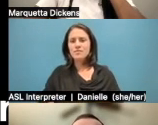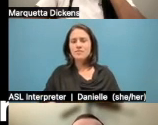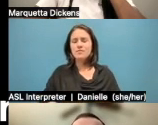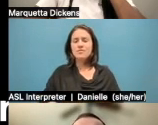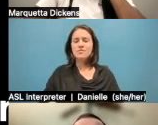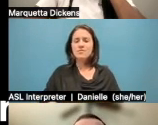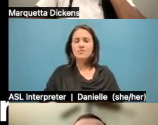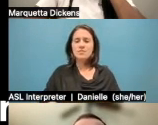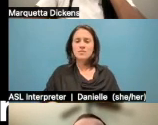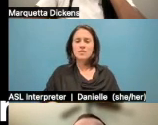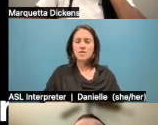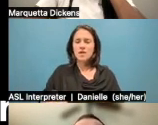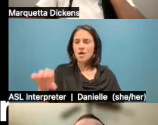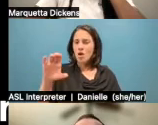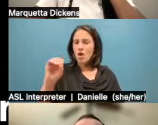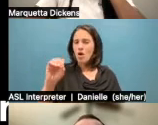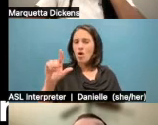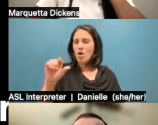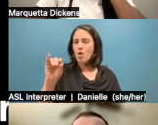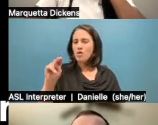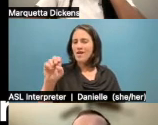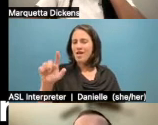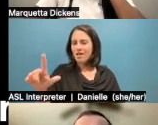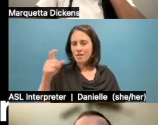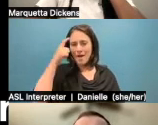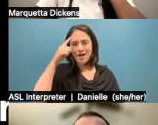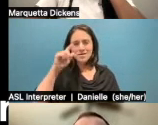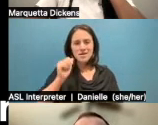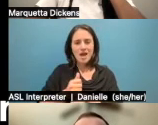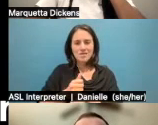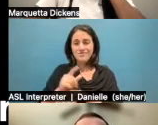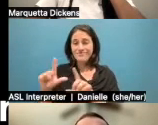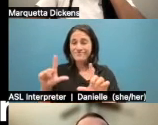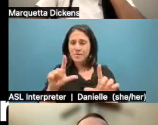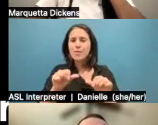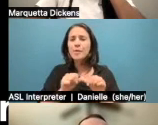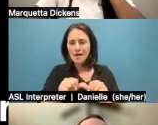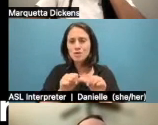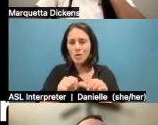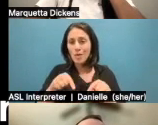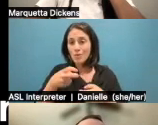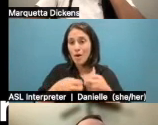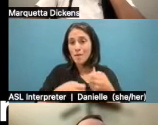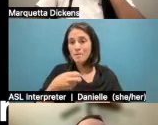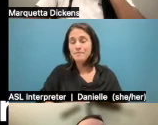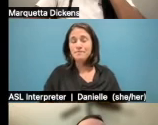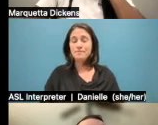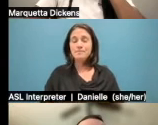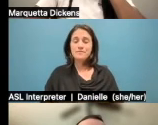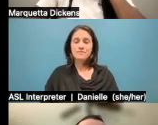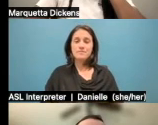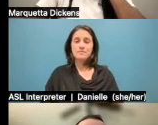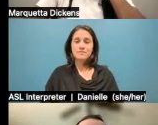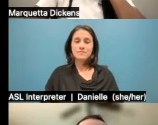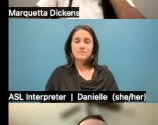racism have gotten us here and also perpetuate these issues. And then the next slide, you know,